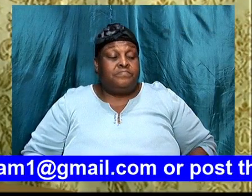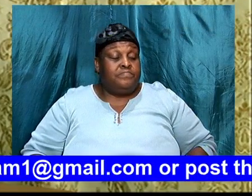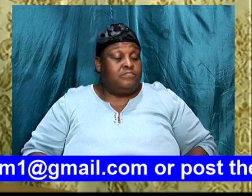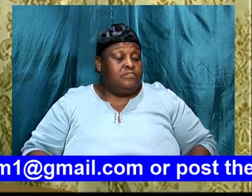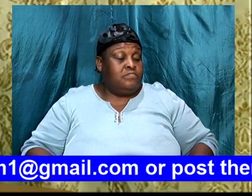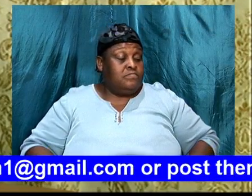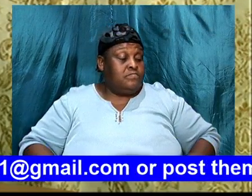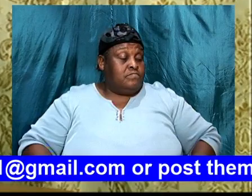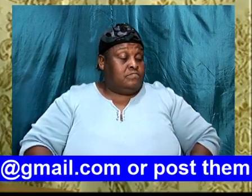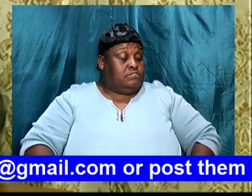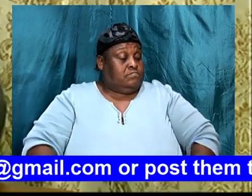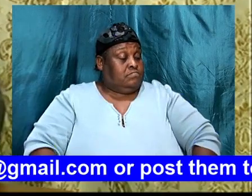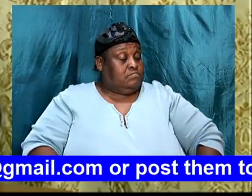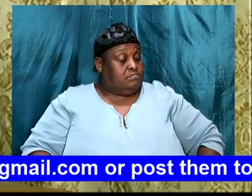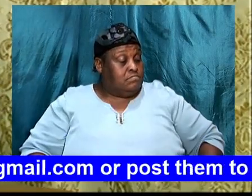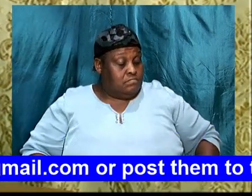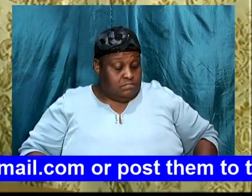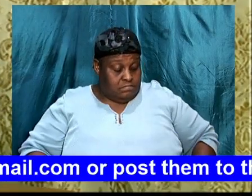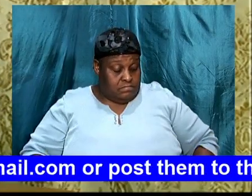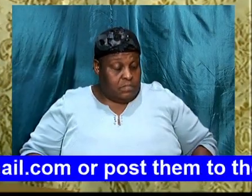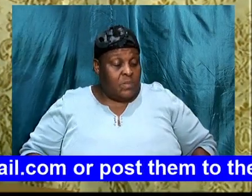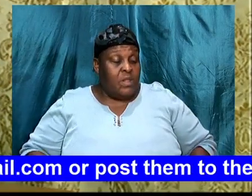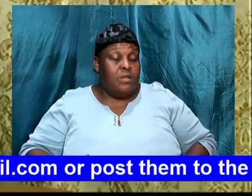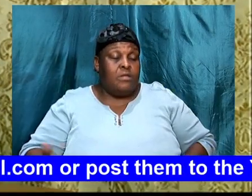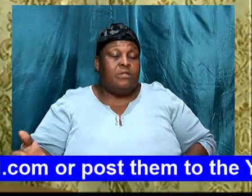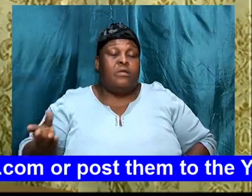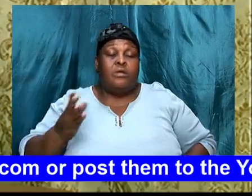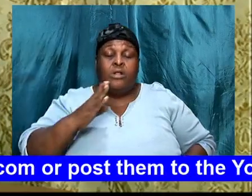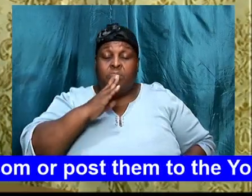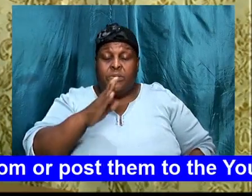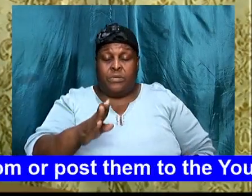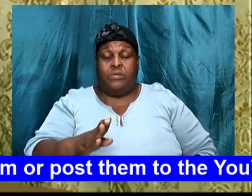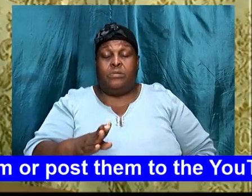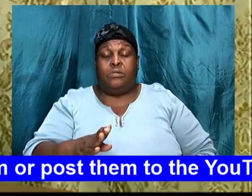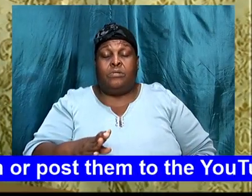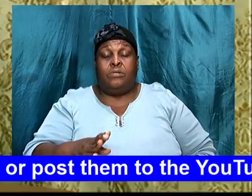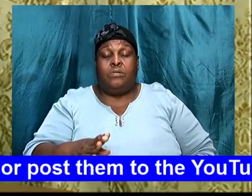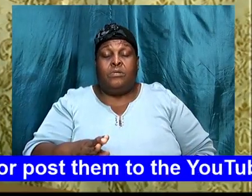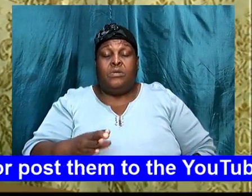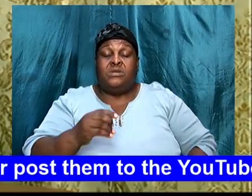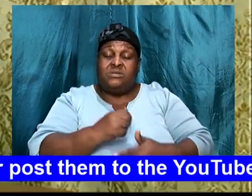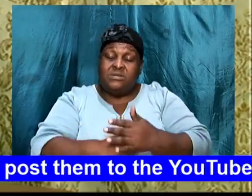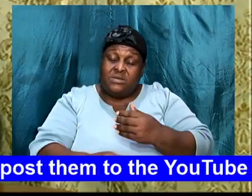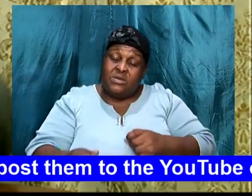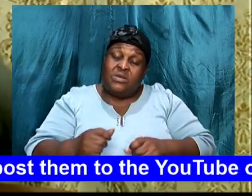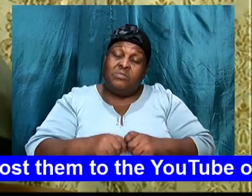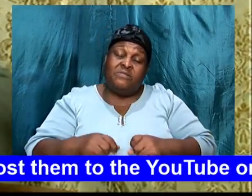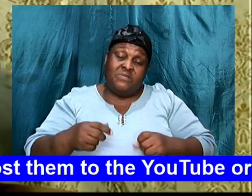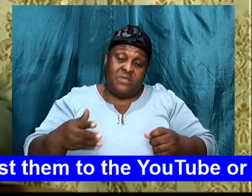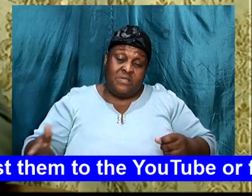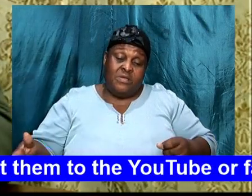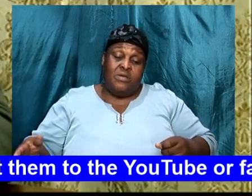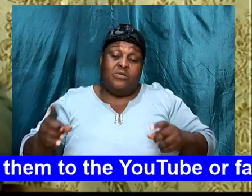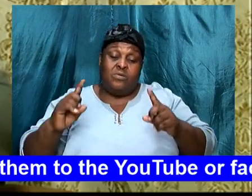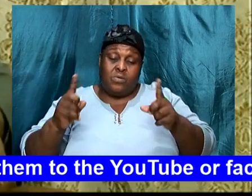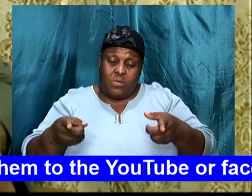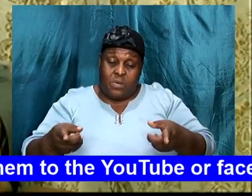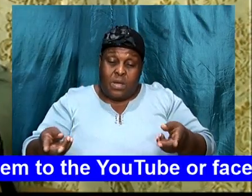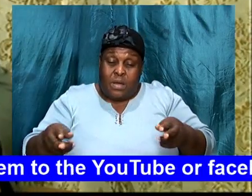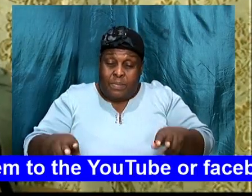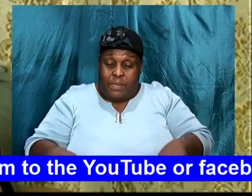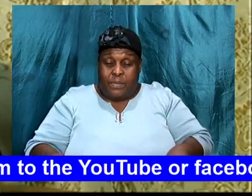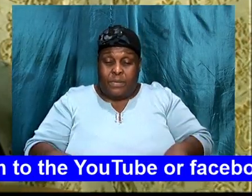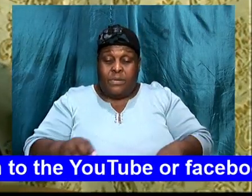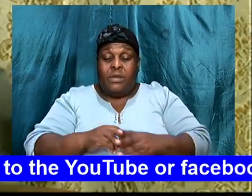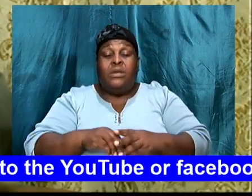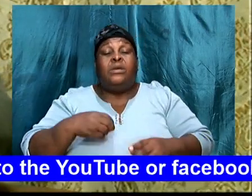there will be many, and I'm saying to us, as children of the living God, some of the things, that we go through, right